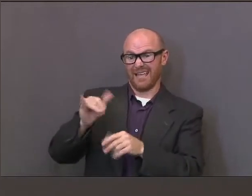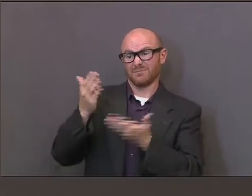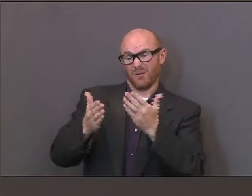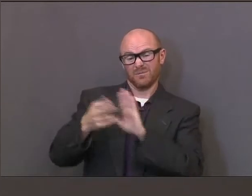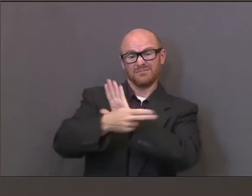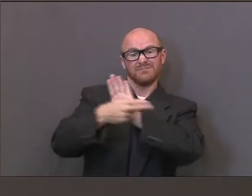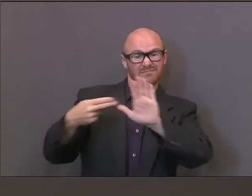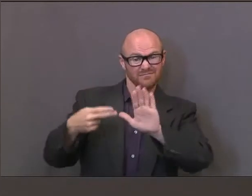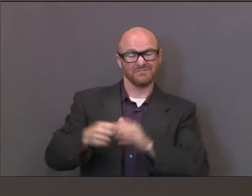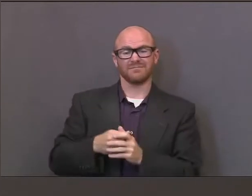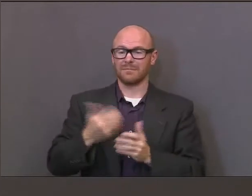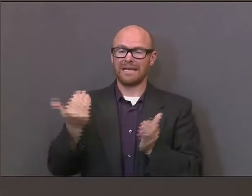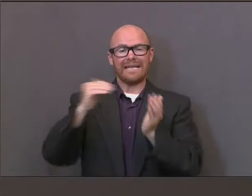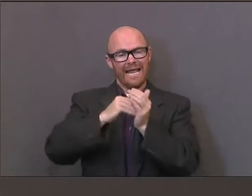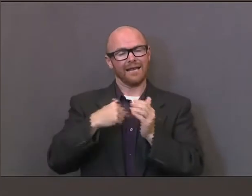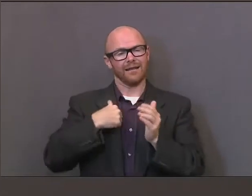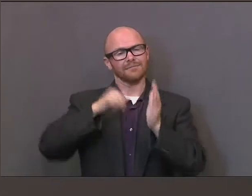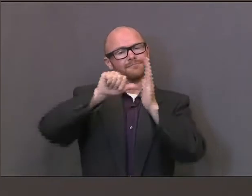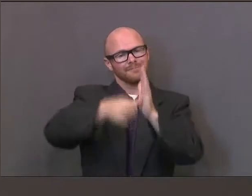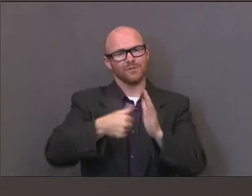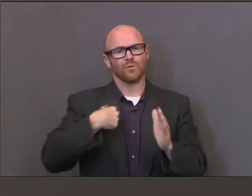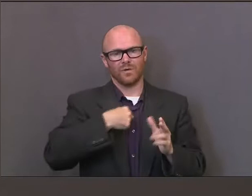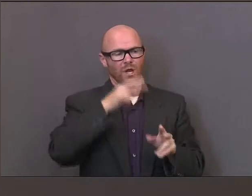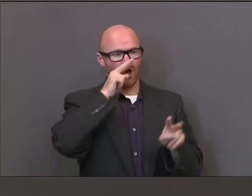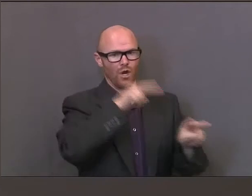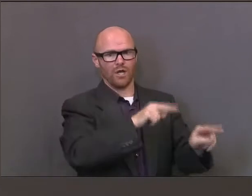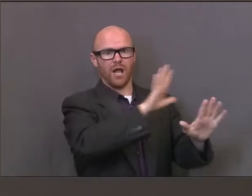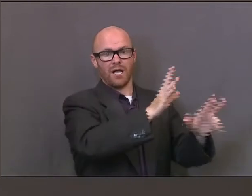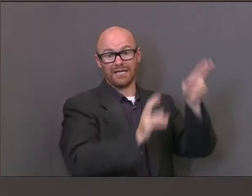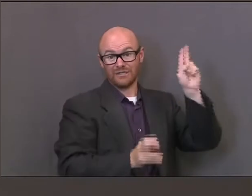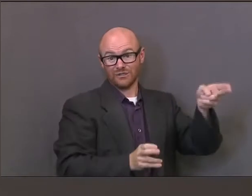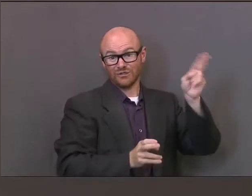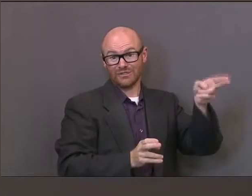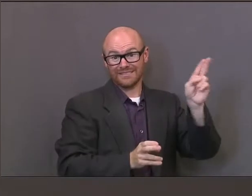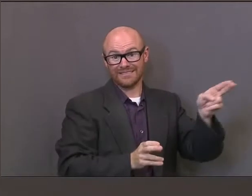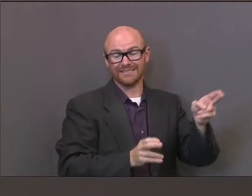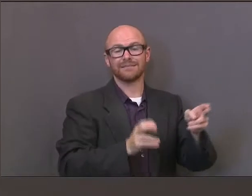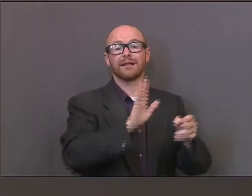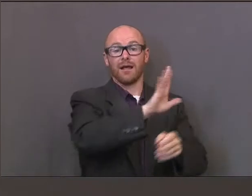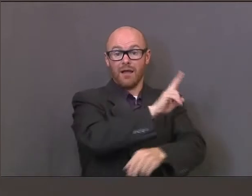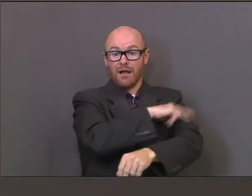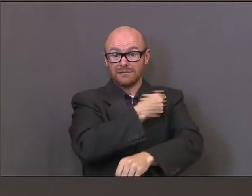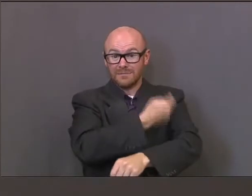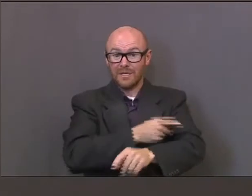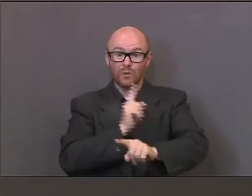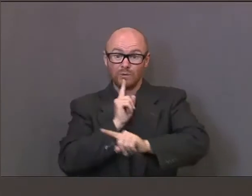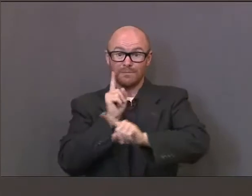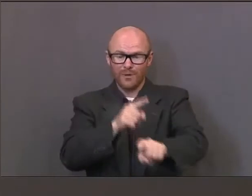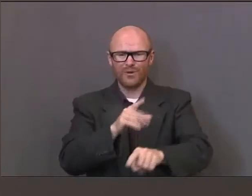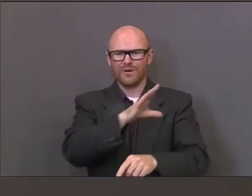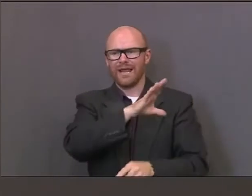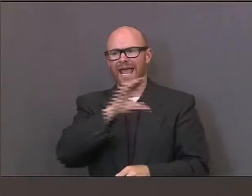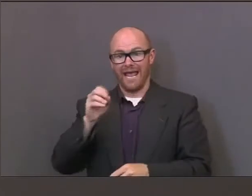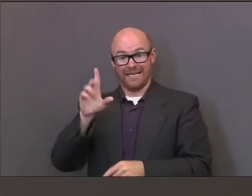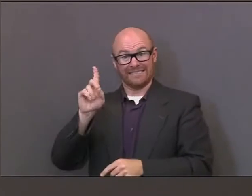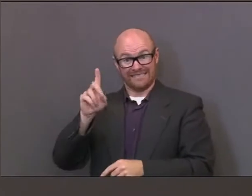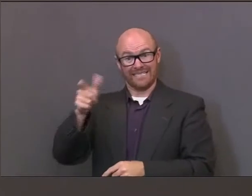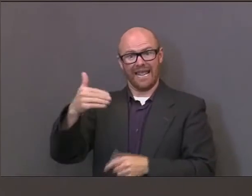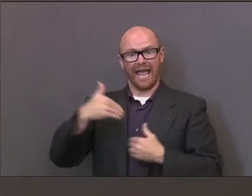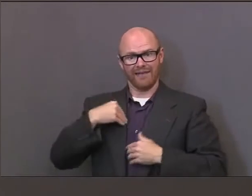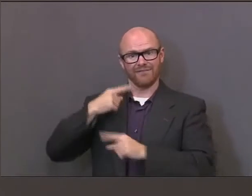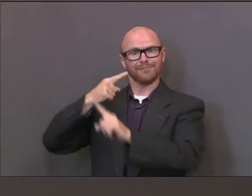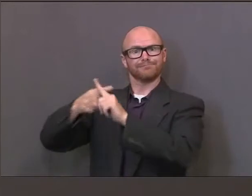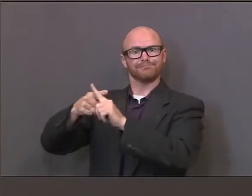history and symptoms that are consistent with COVID. The robust system of checks that we have in place to identify the deaths, the investigative and review